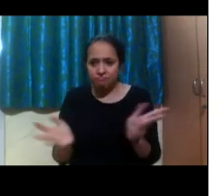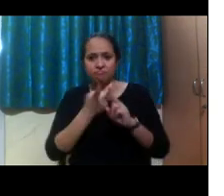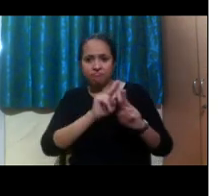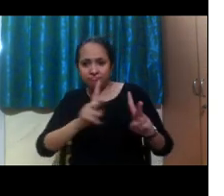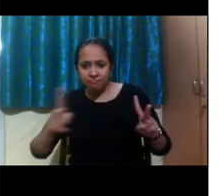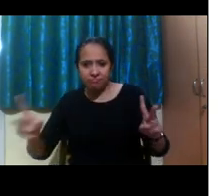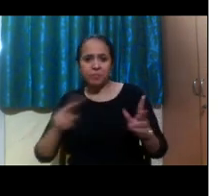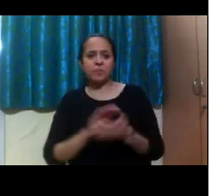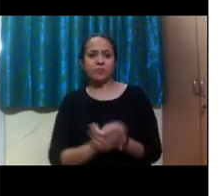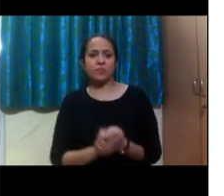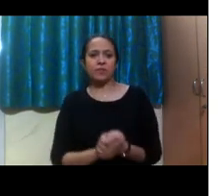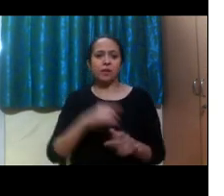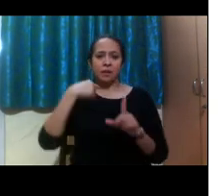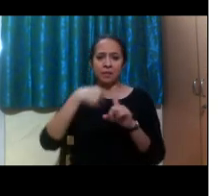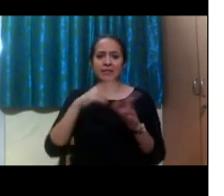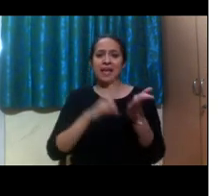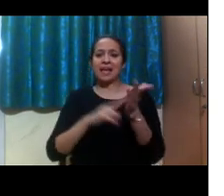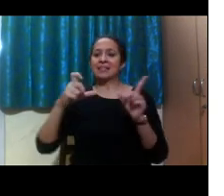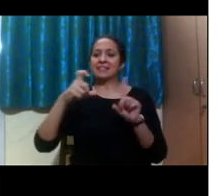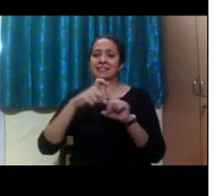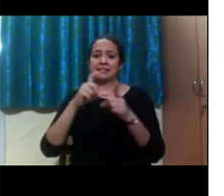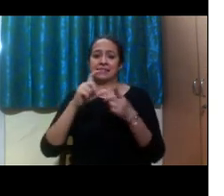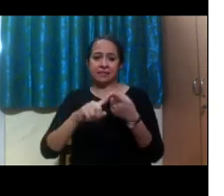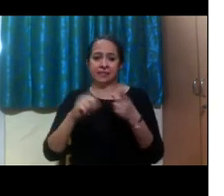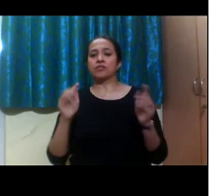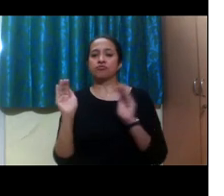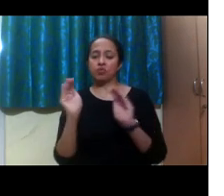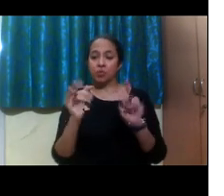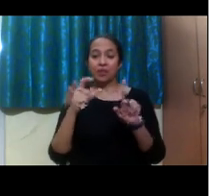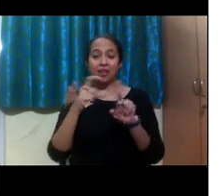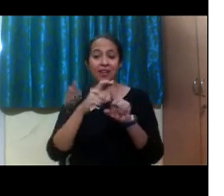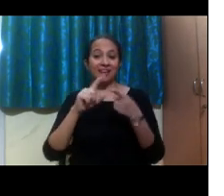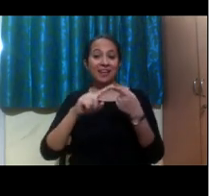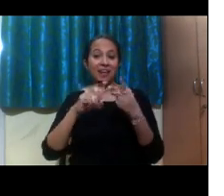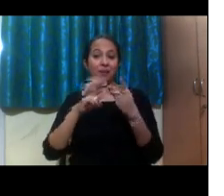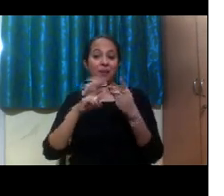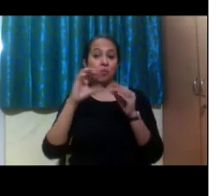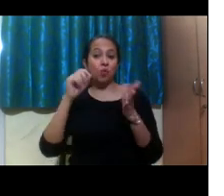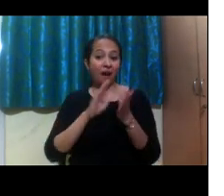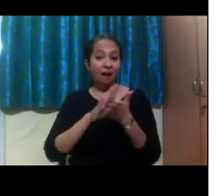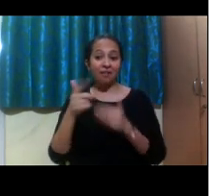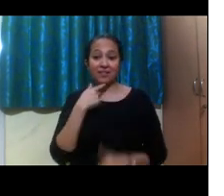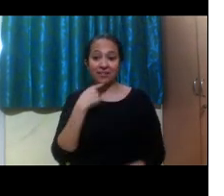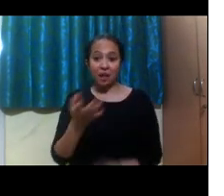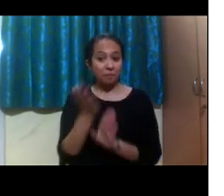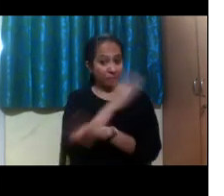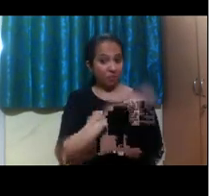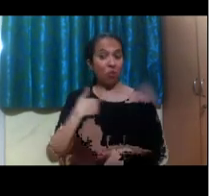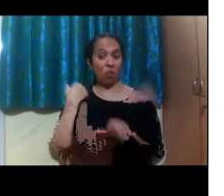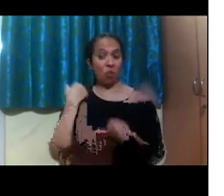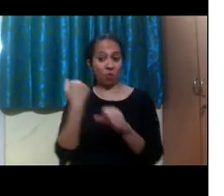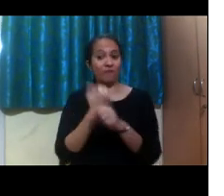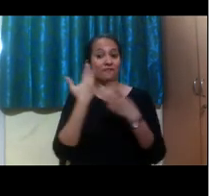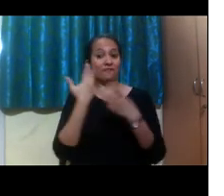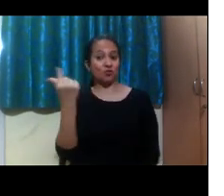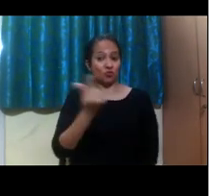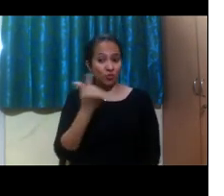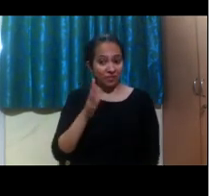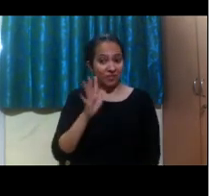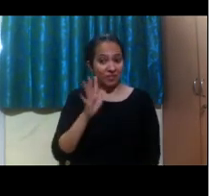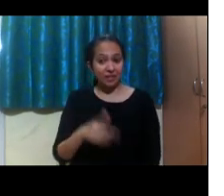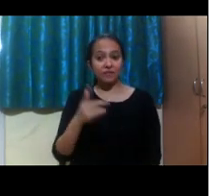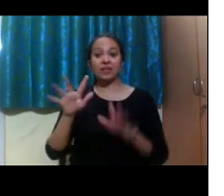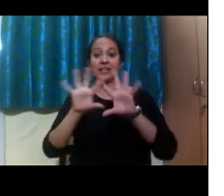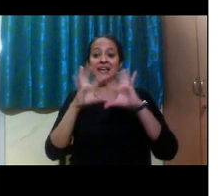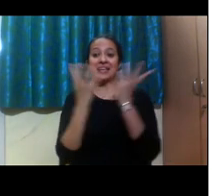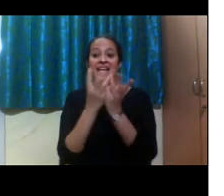Mobility International USA. Deborah mentioned that I worked at the University of Texas at Austin with international students.